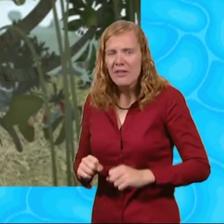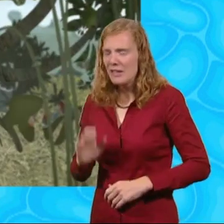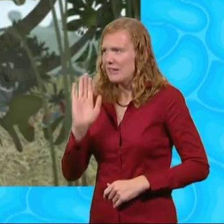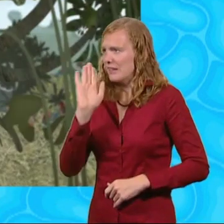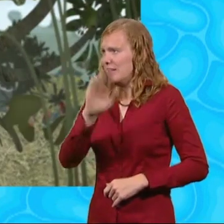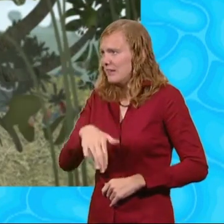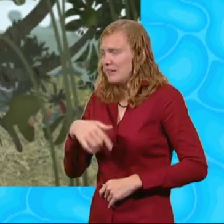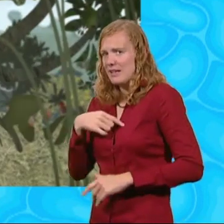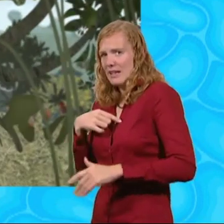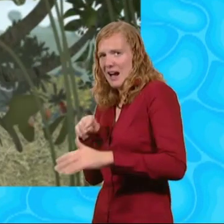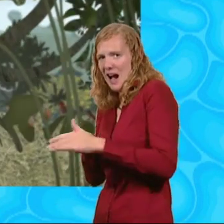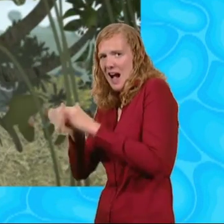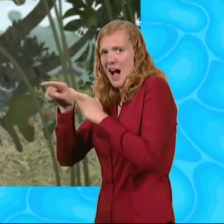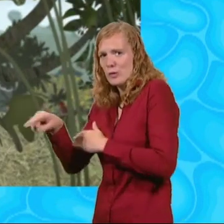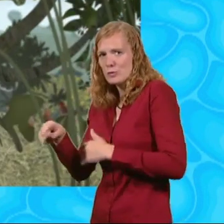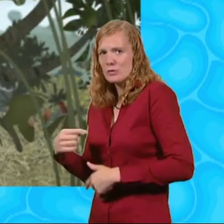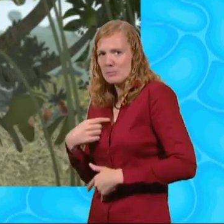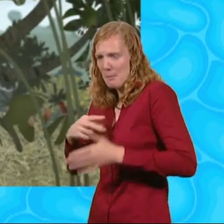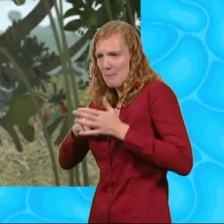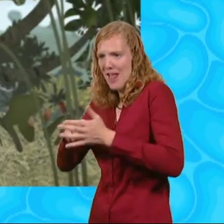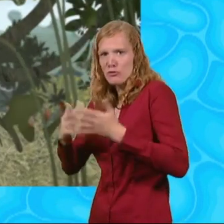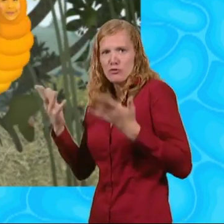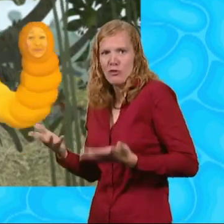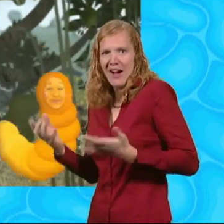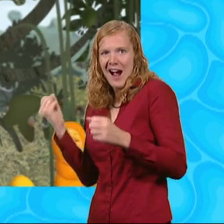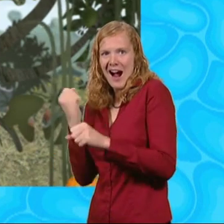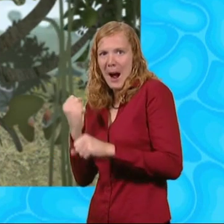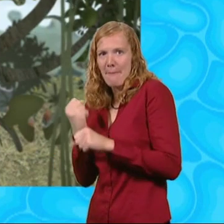Now, I have to get a wriggle on. I have to plan today's stunt.